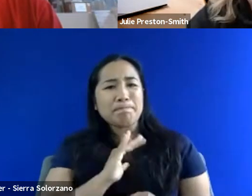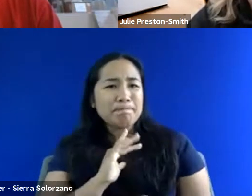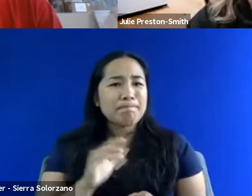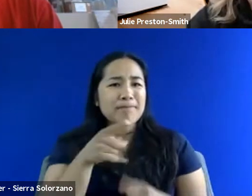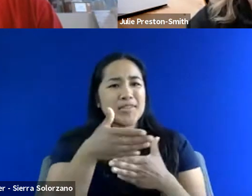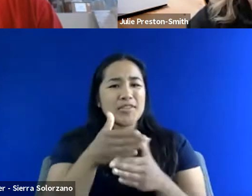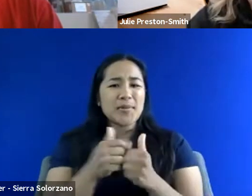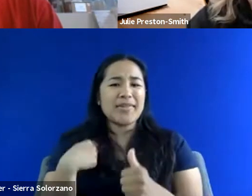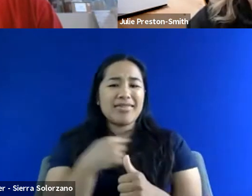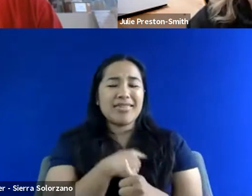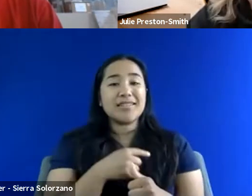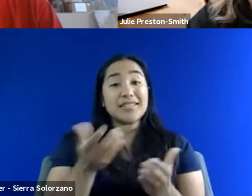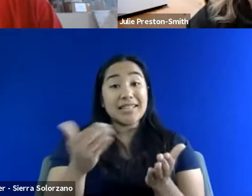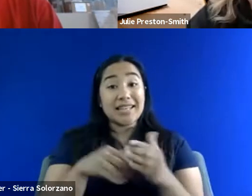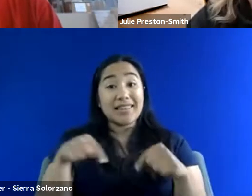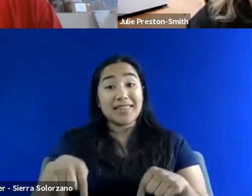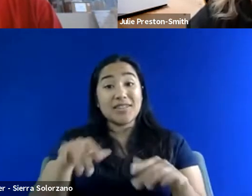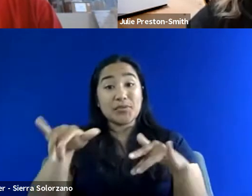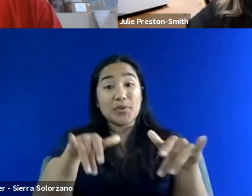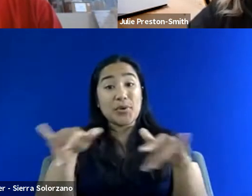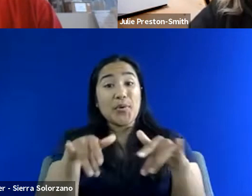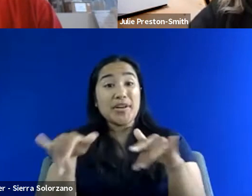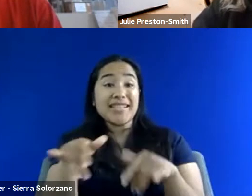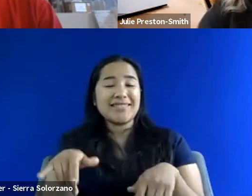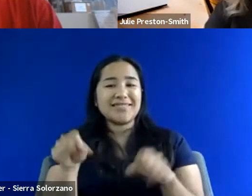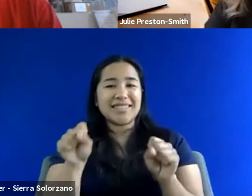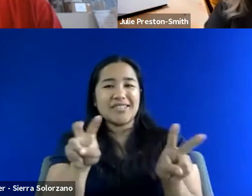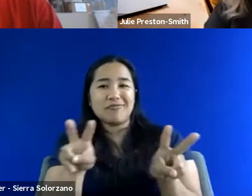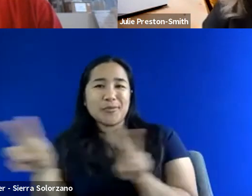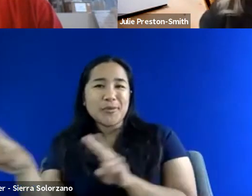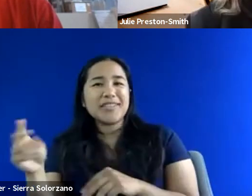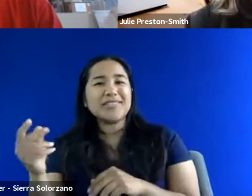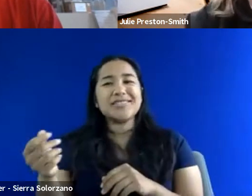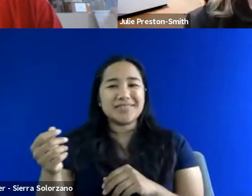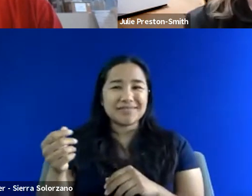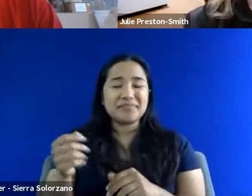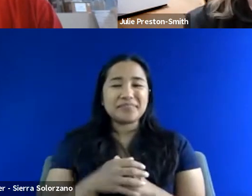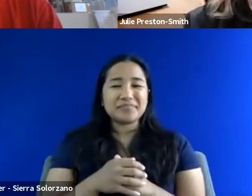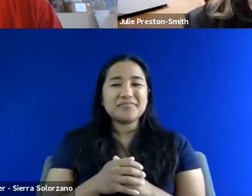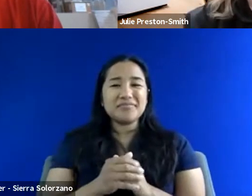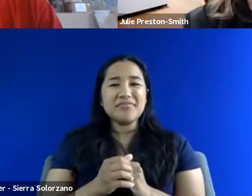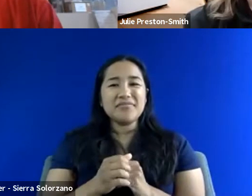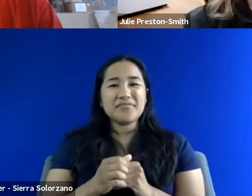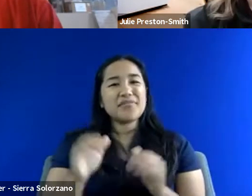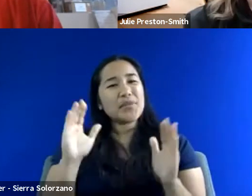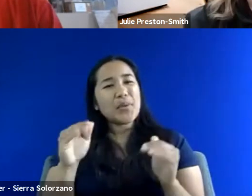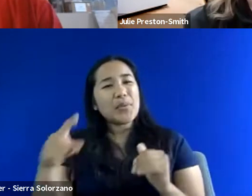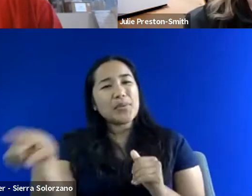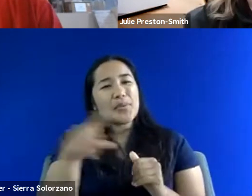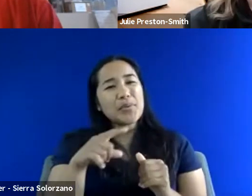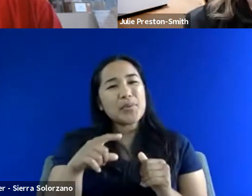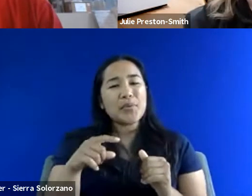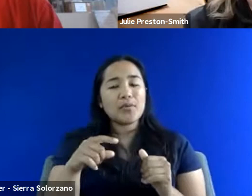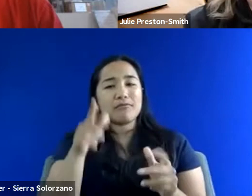And again, this is being recorded for the benefit of the audience. And so, we hope that you will take this